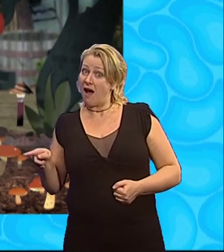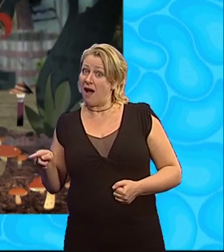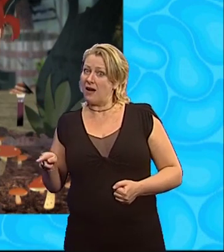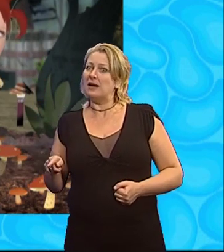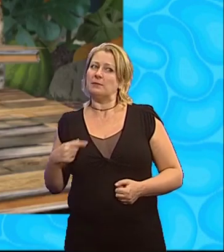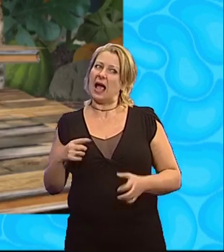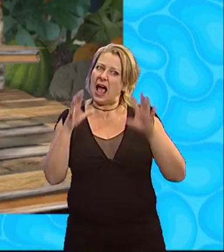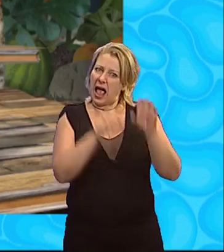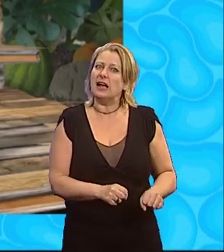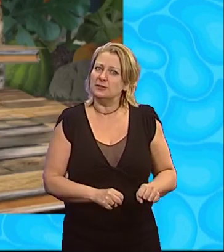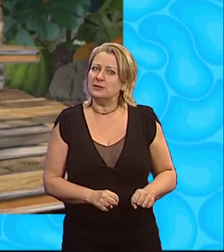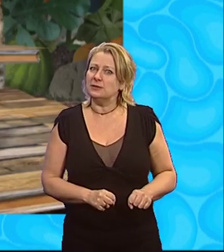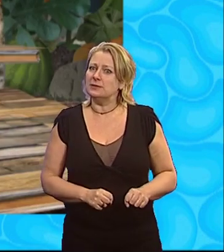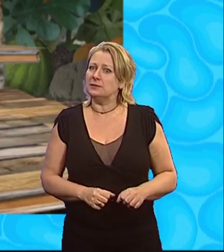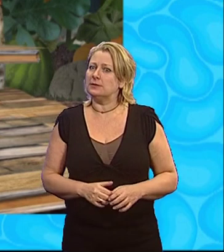Let's get up.